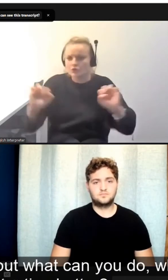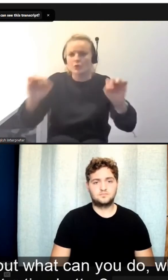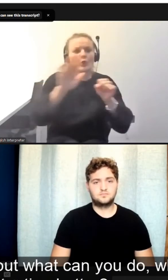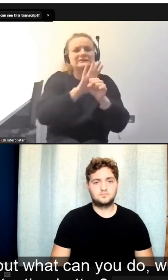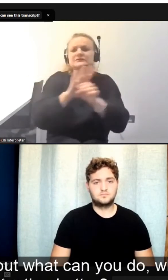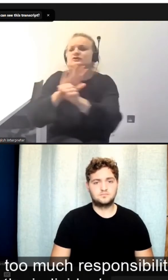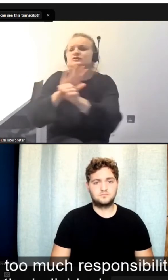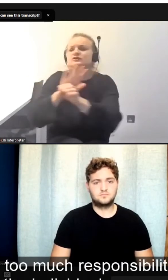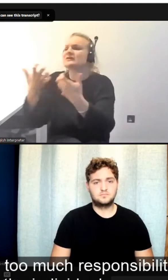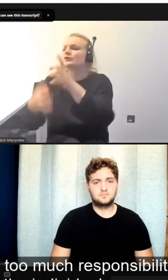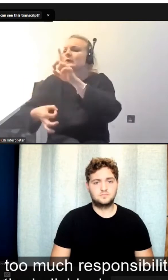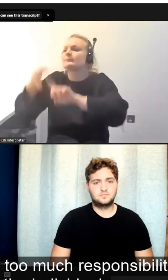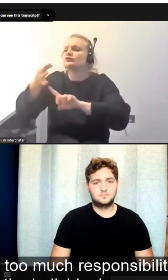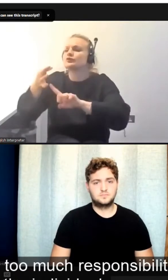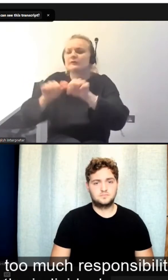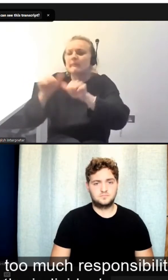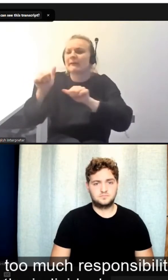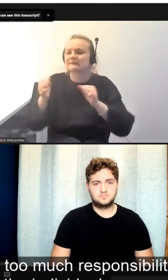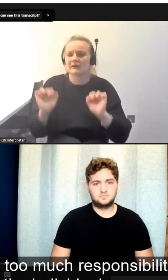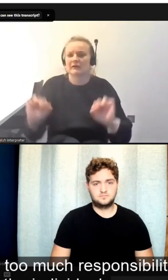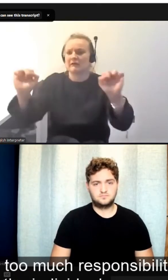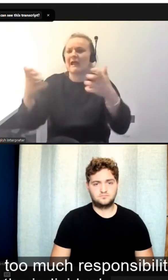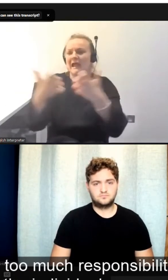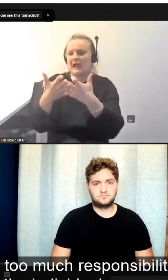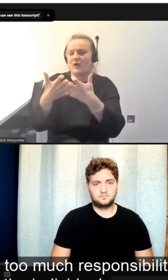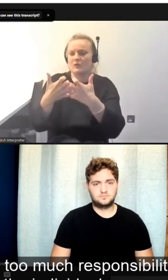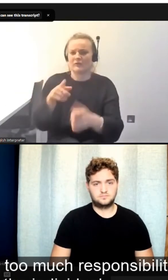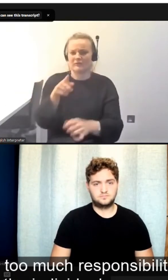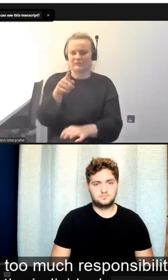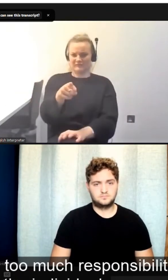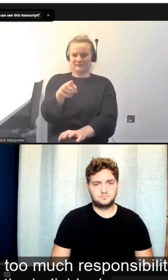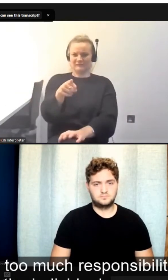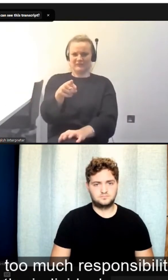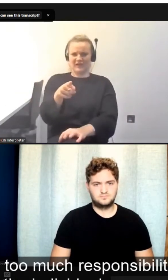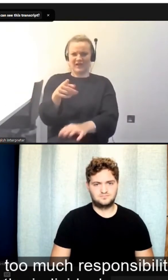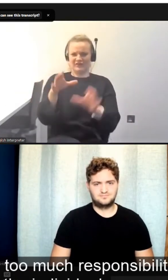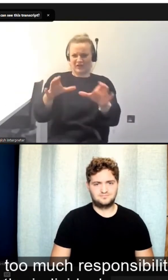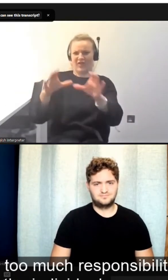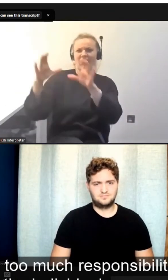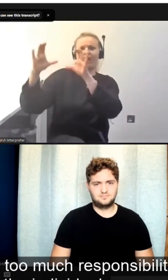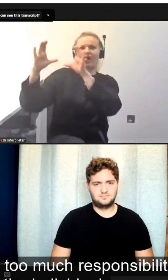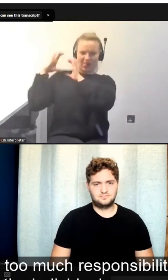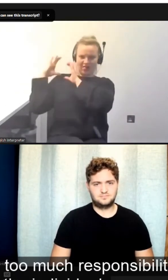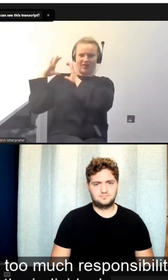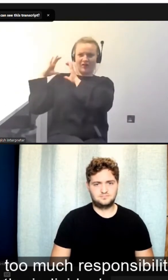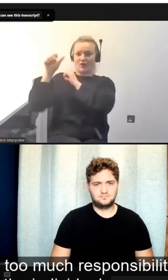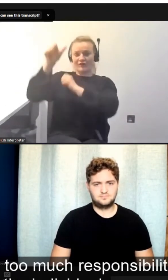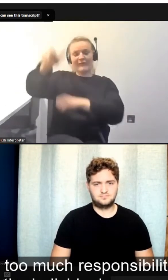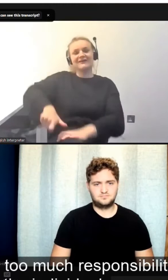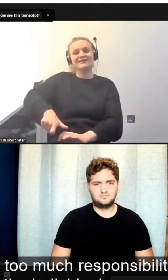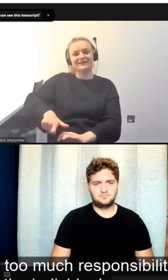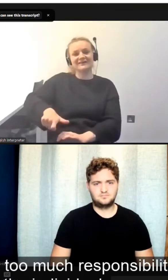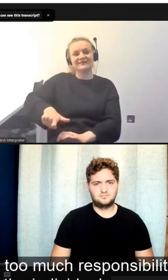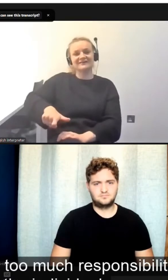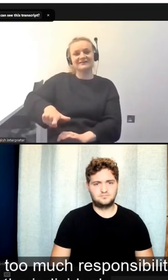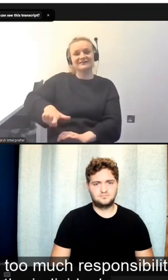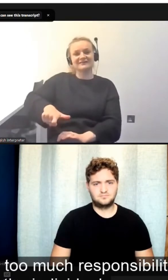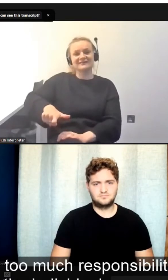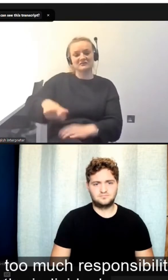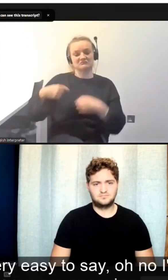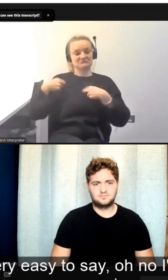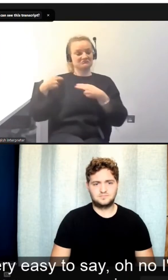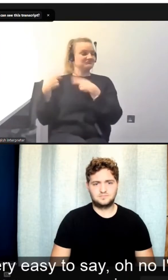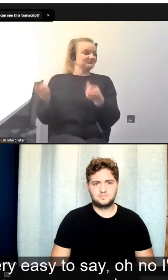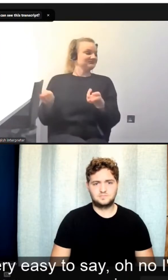better? And personally, I think that is putting too much responsibility on the individual.